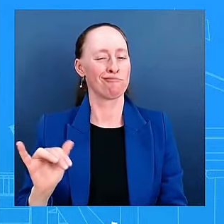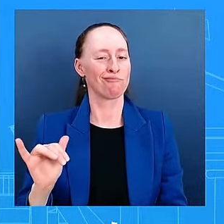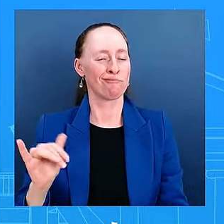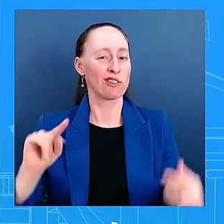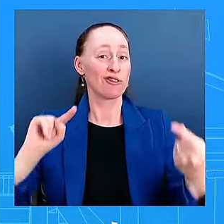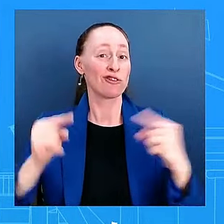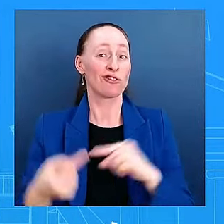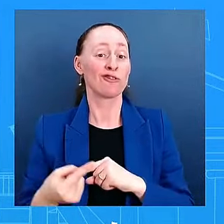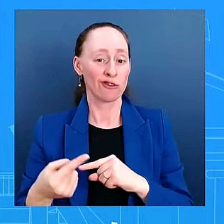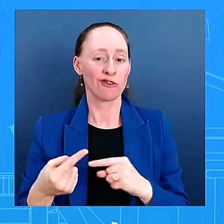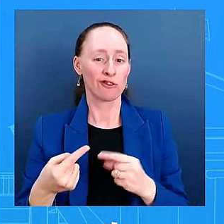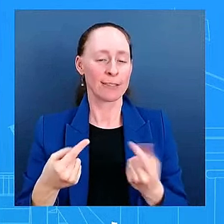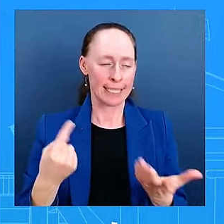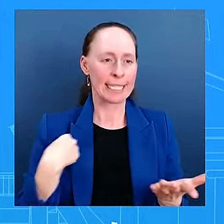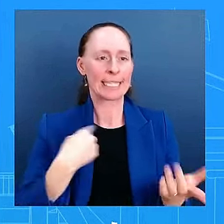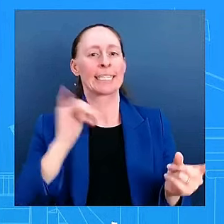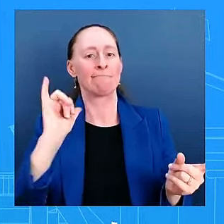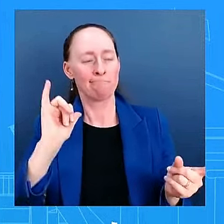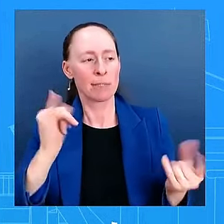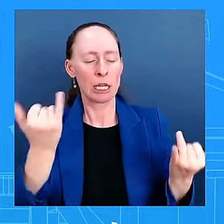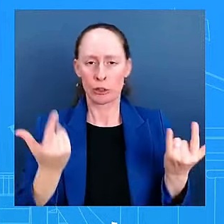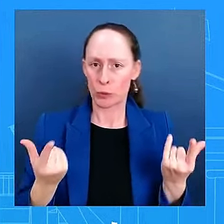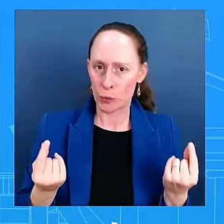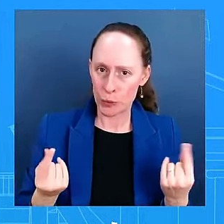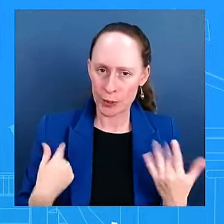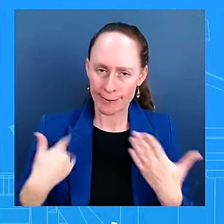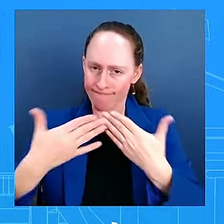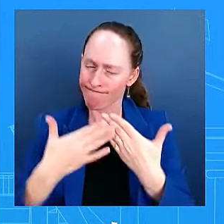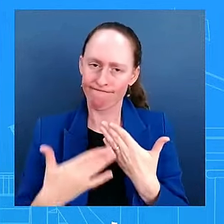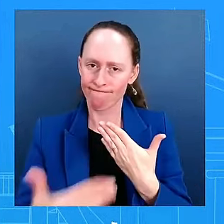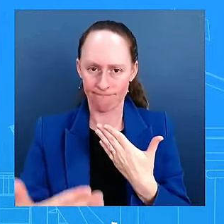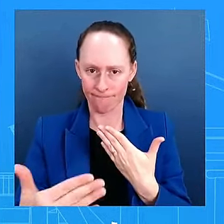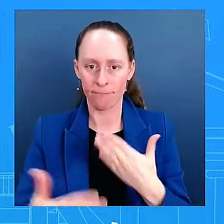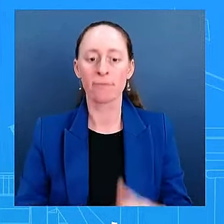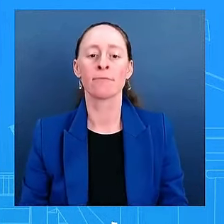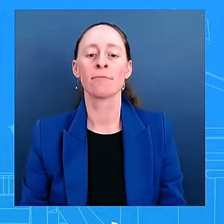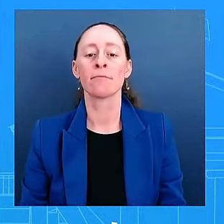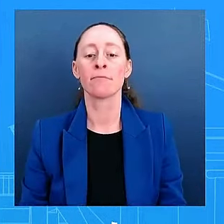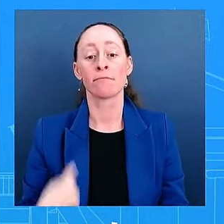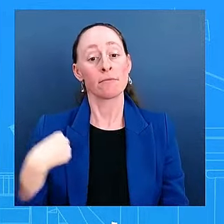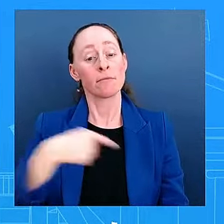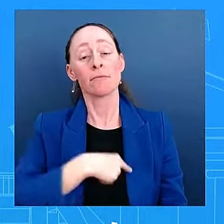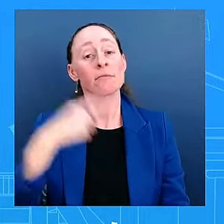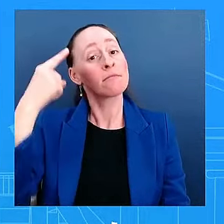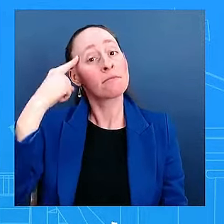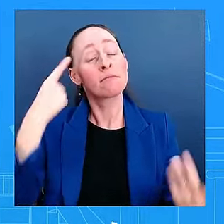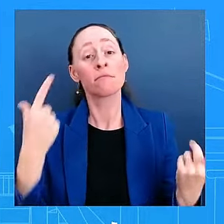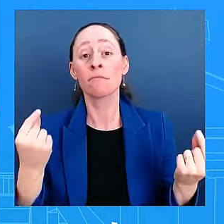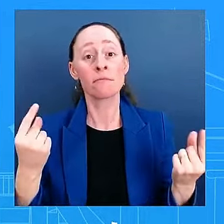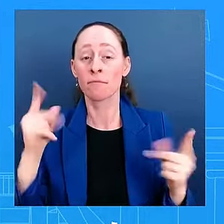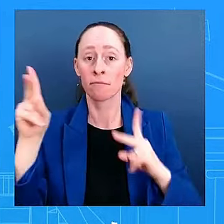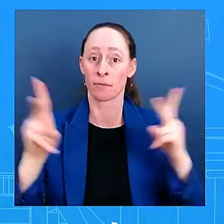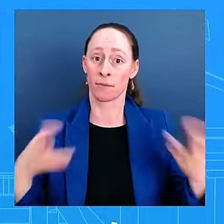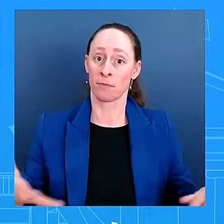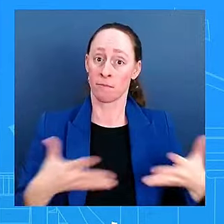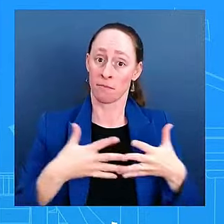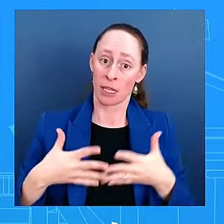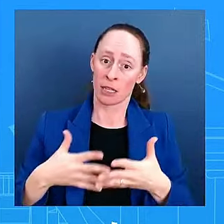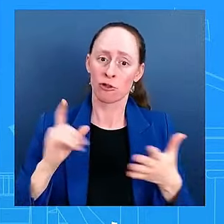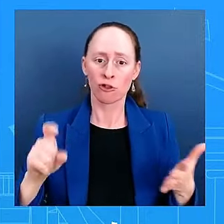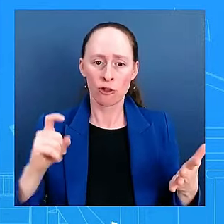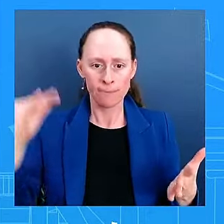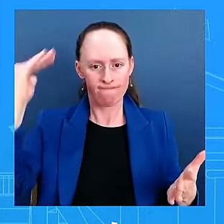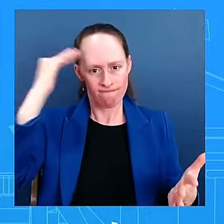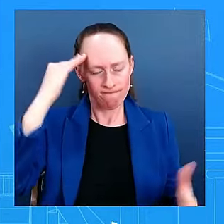I think what Americans should be assured of is that this is a president that's going to put the American people first.